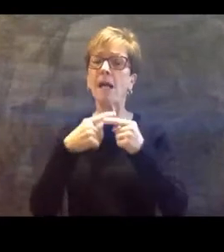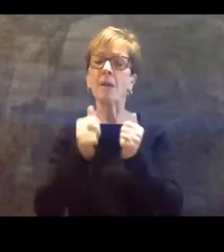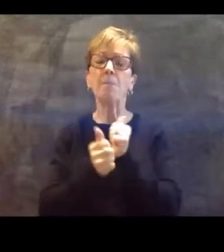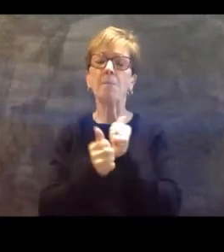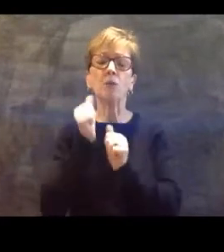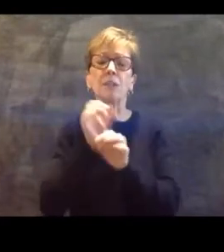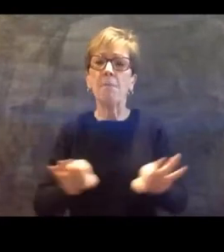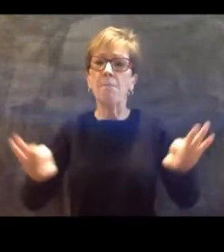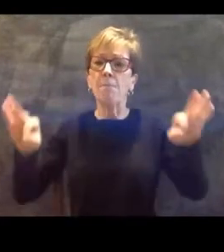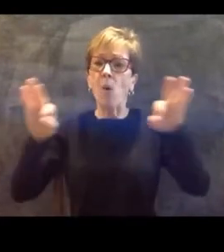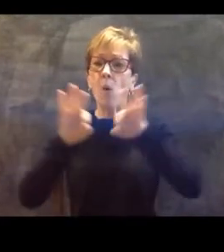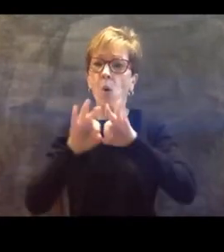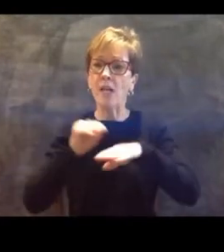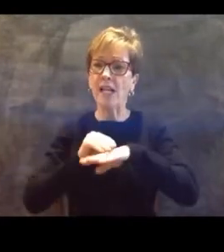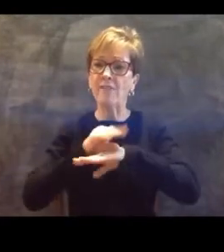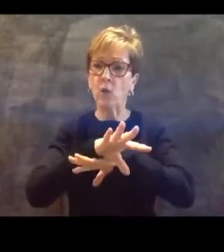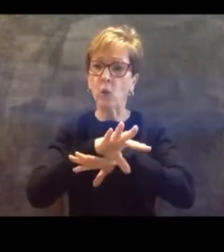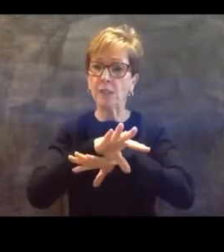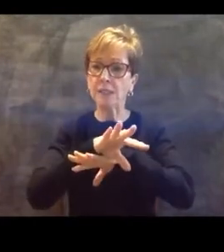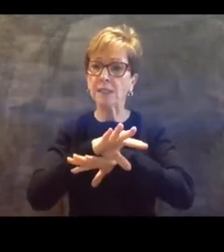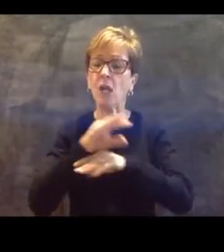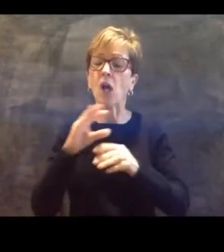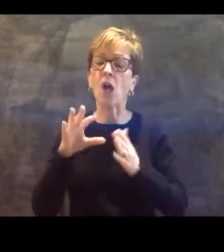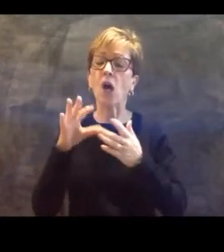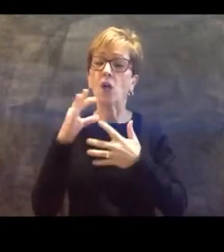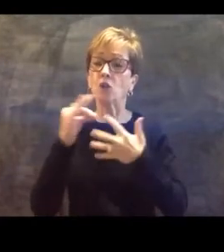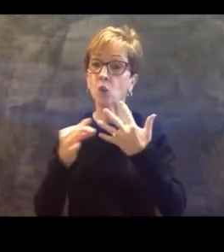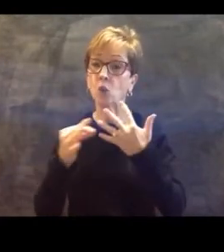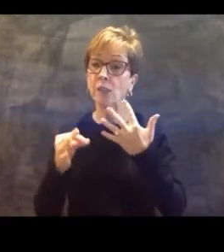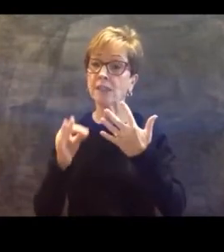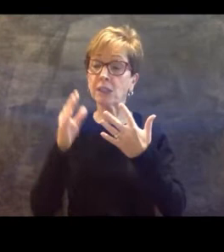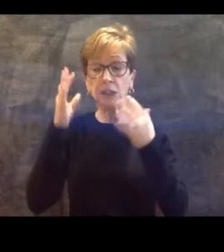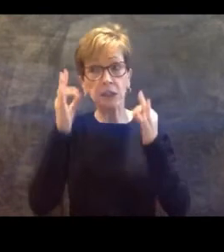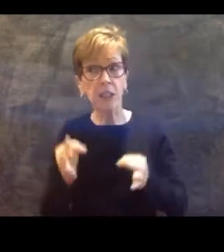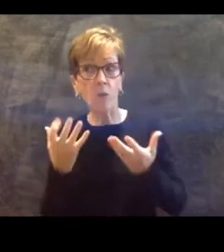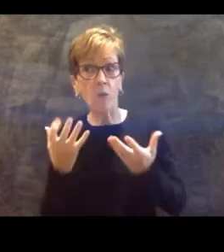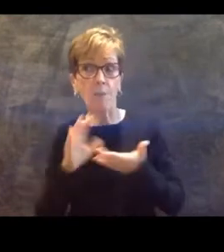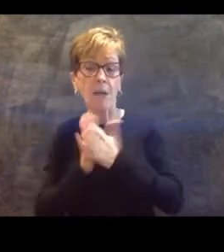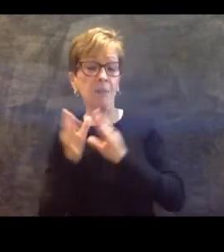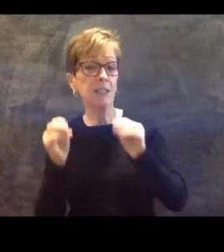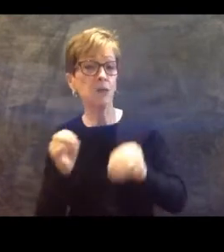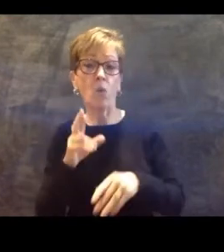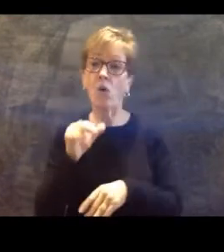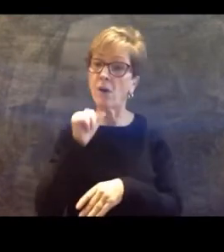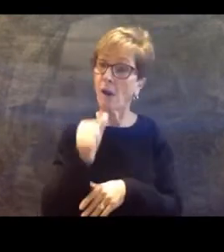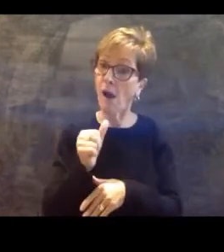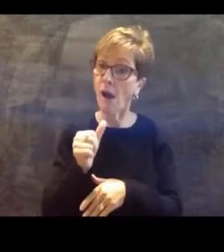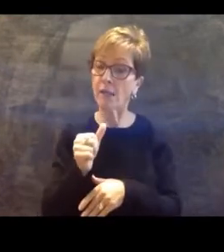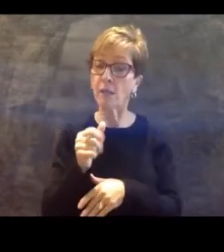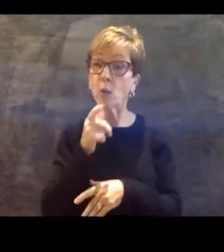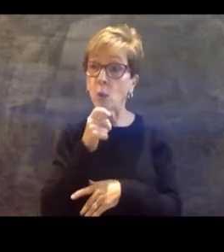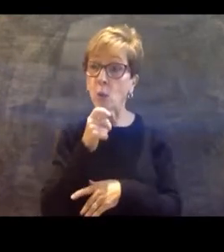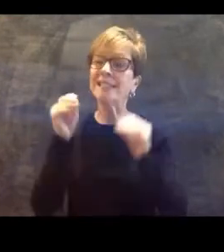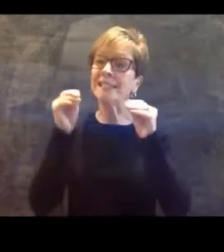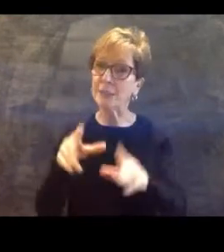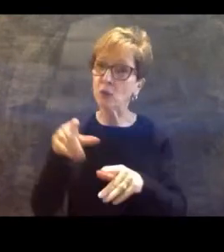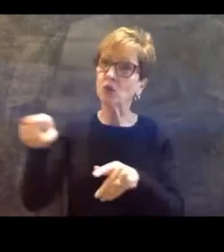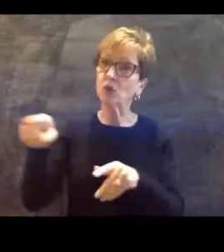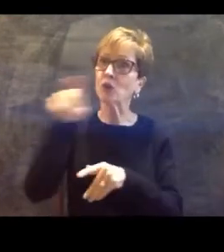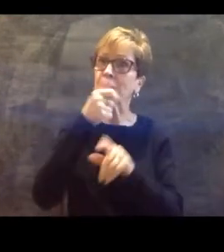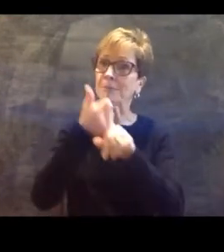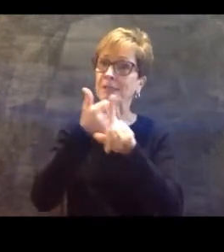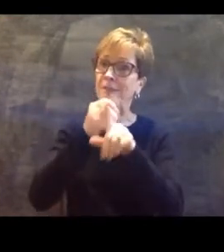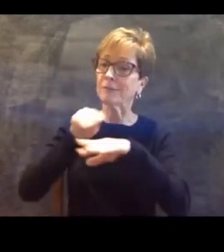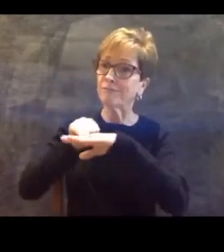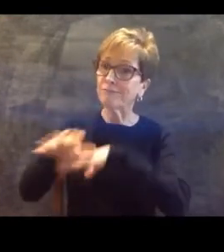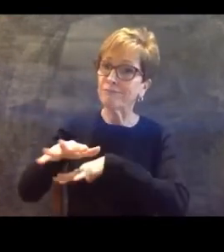on the choice to become a teacher or not, are the teachers that students have. So you're an incredible source of